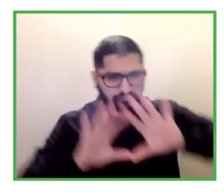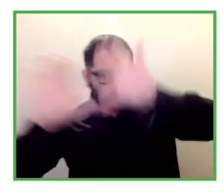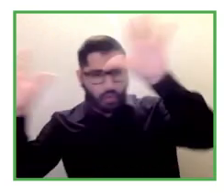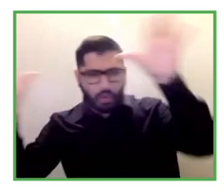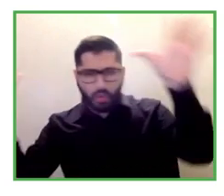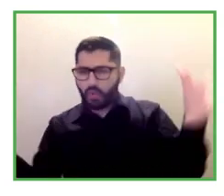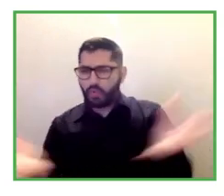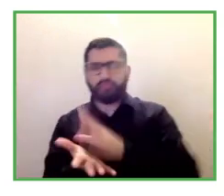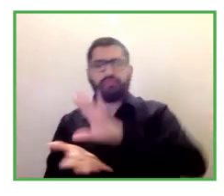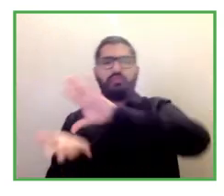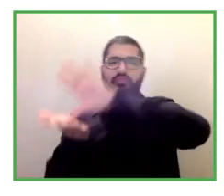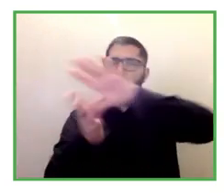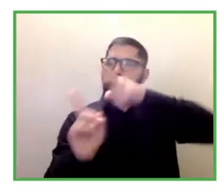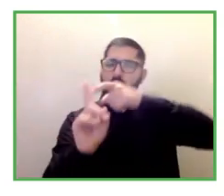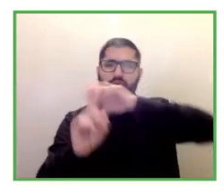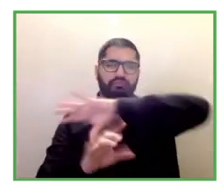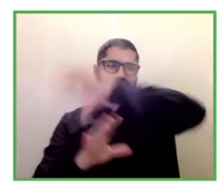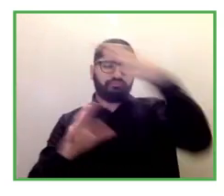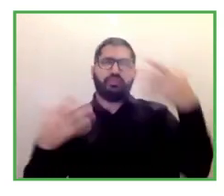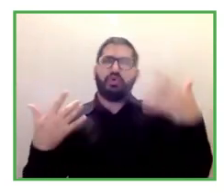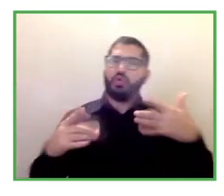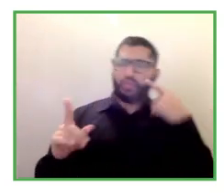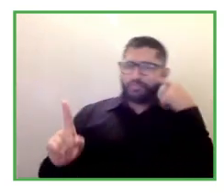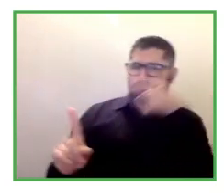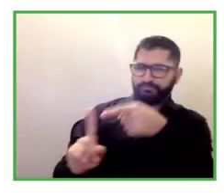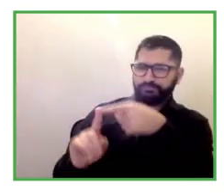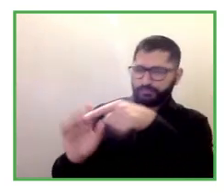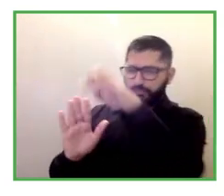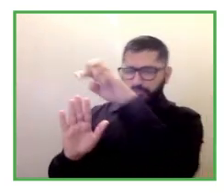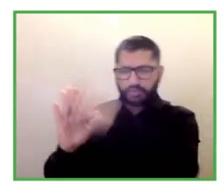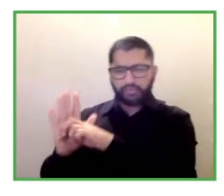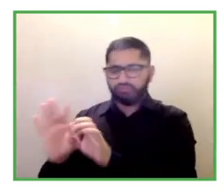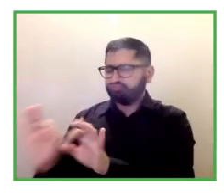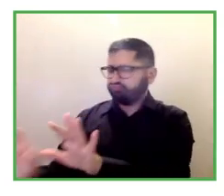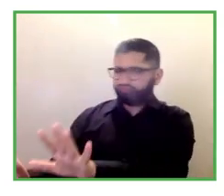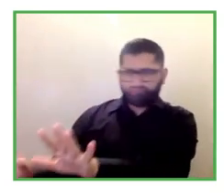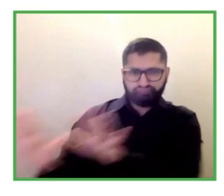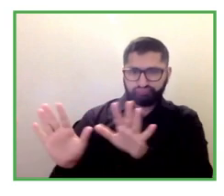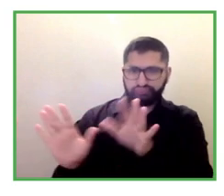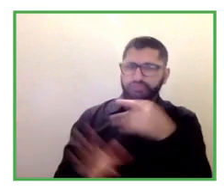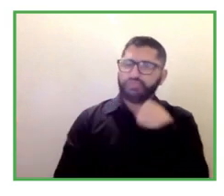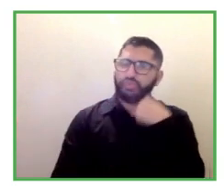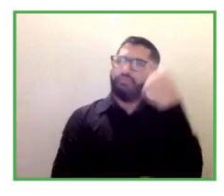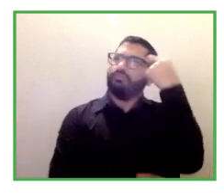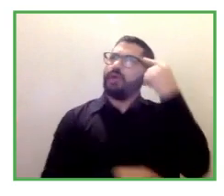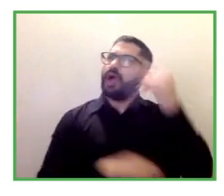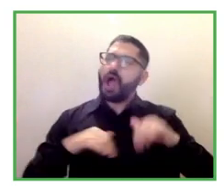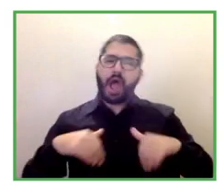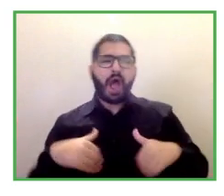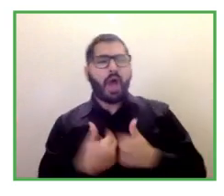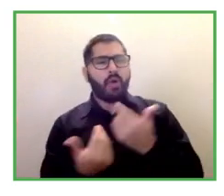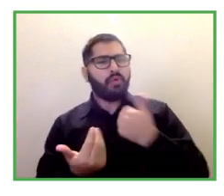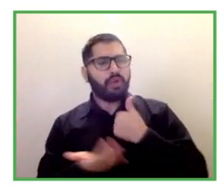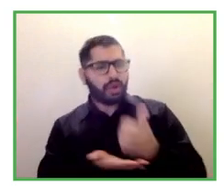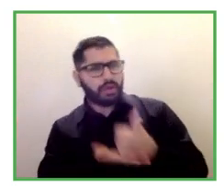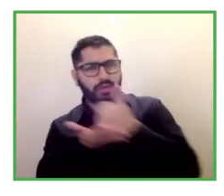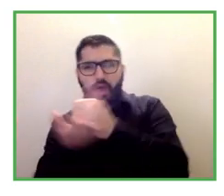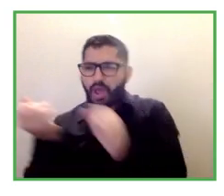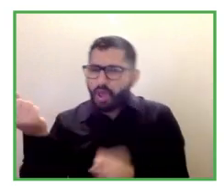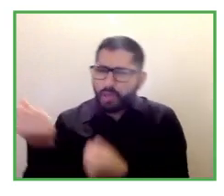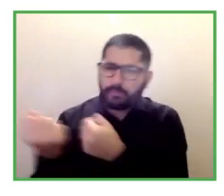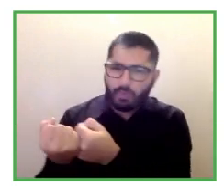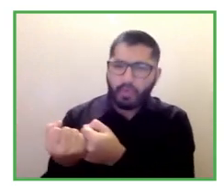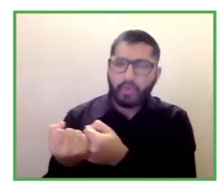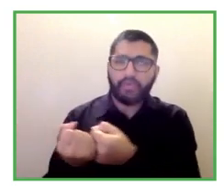get to where they are at so many times when we hear these amazing inspiring projects um we have to